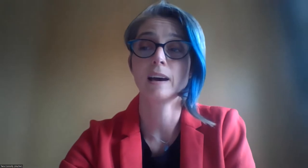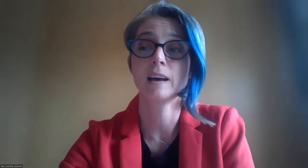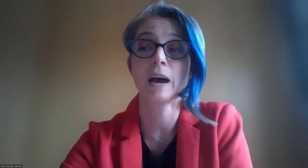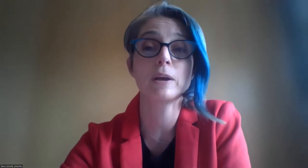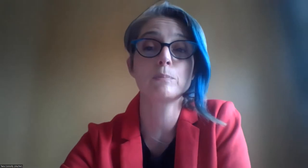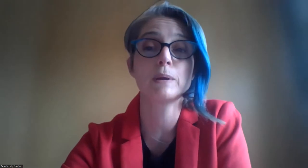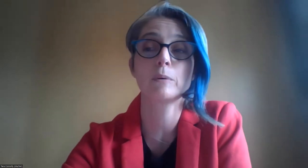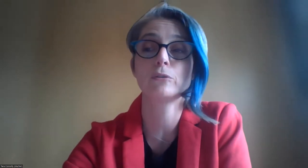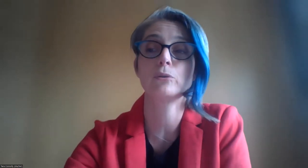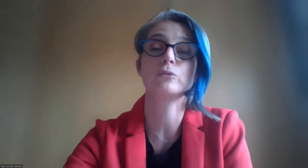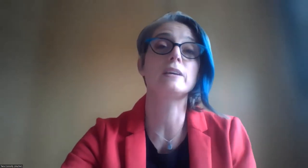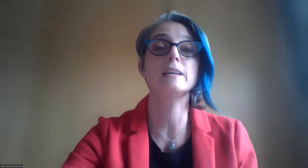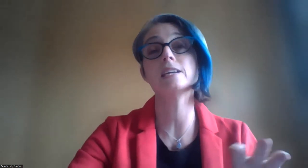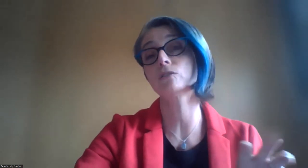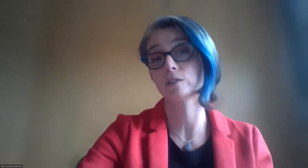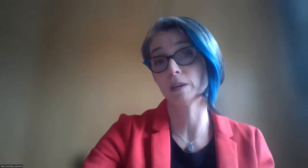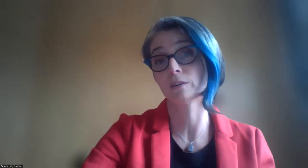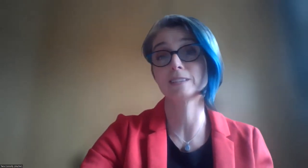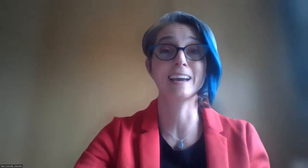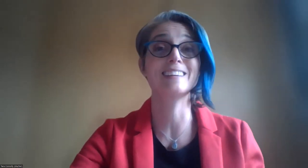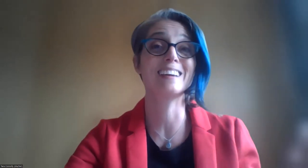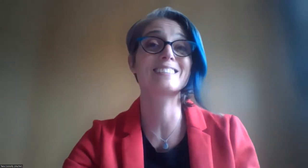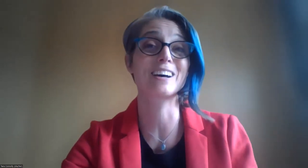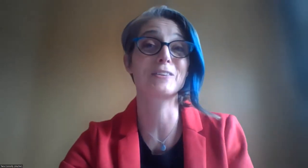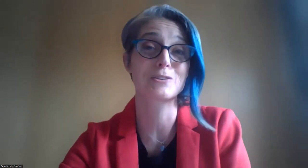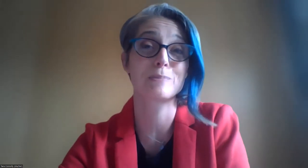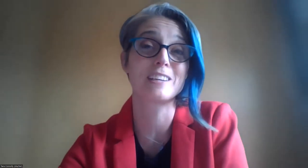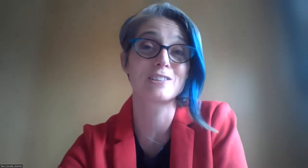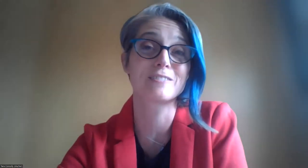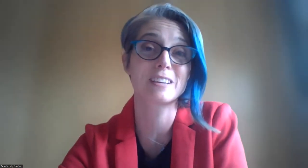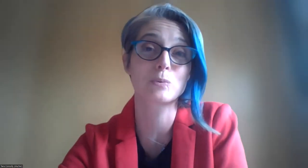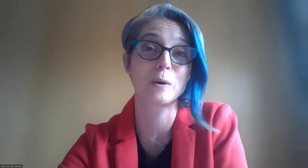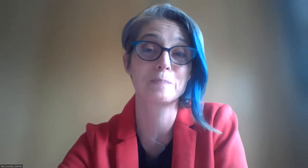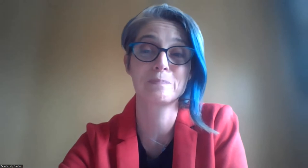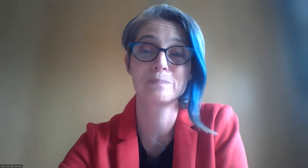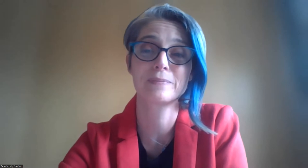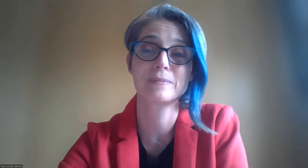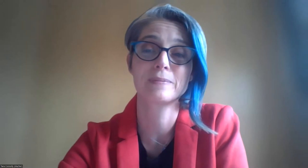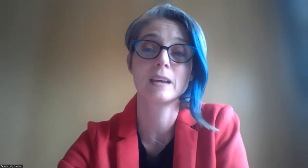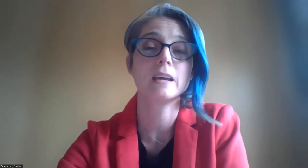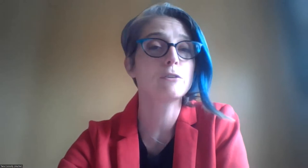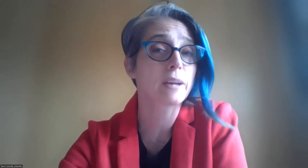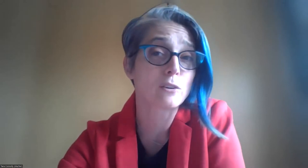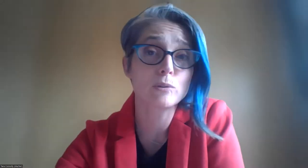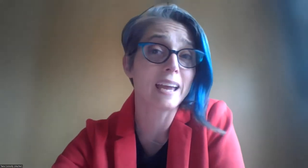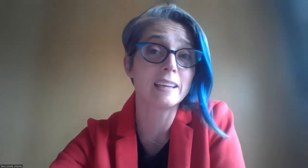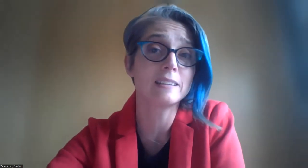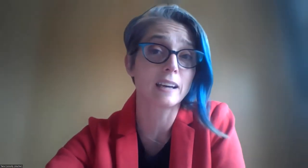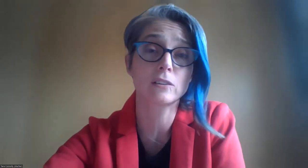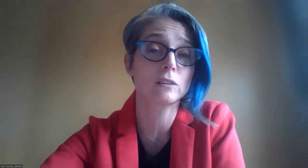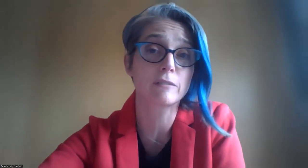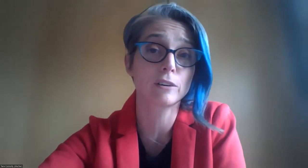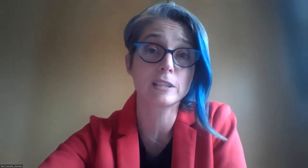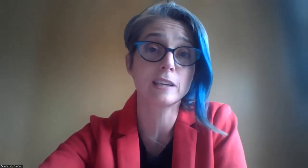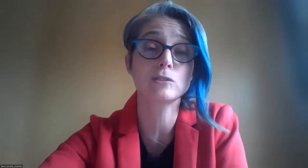and that way you'll be able to see each of our speakers and the ASL interpretation as well. If you're encountering any